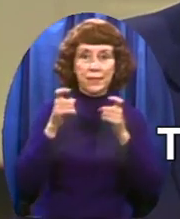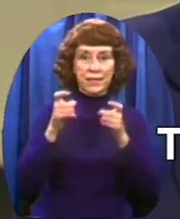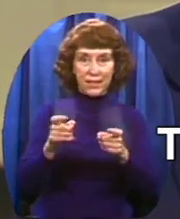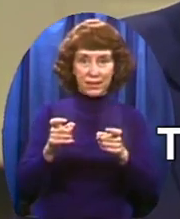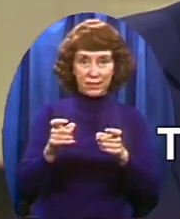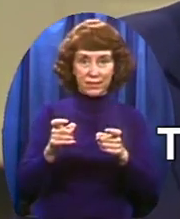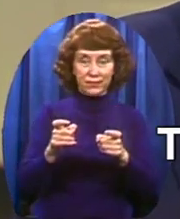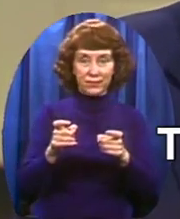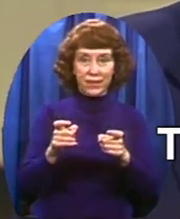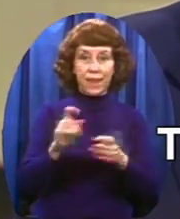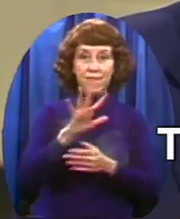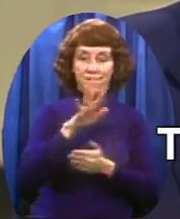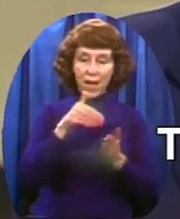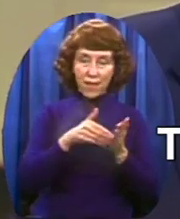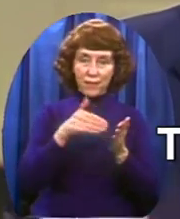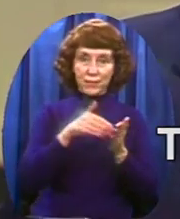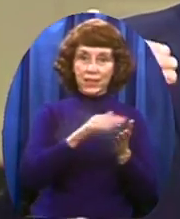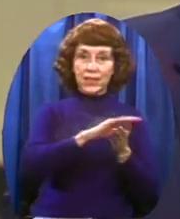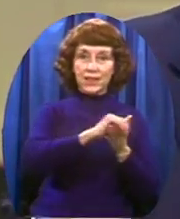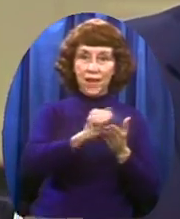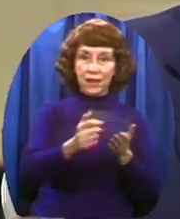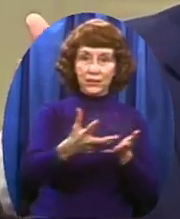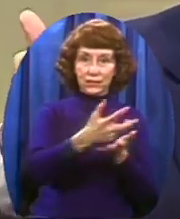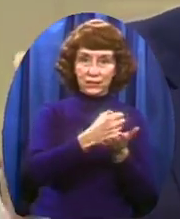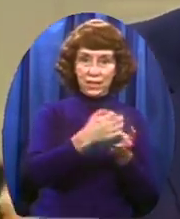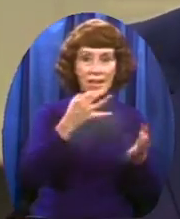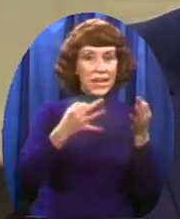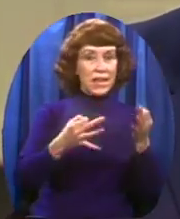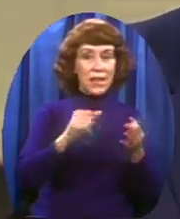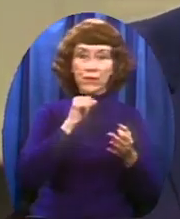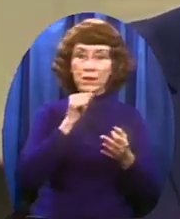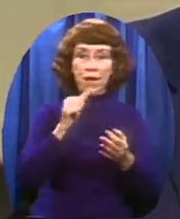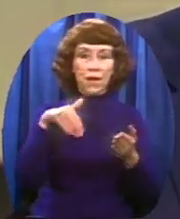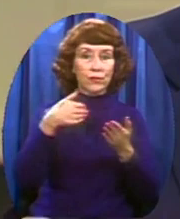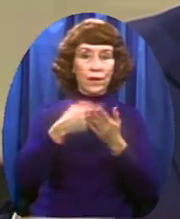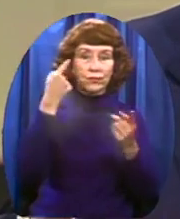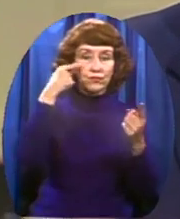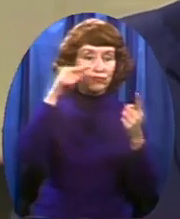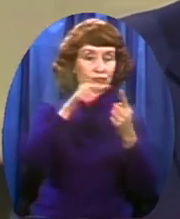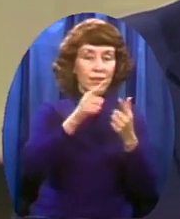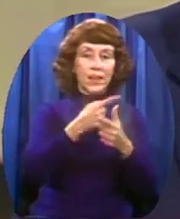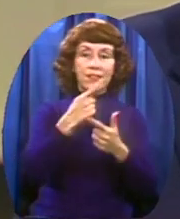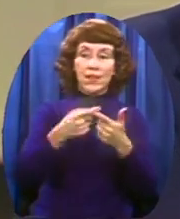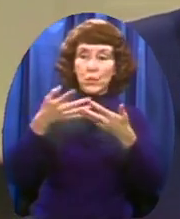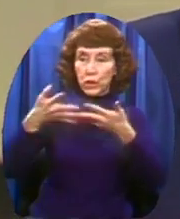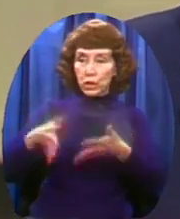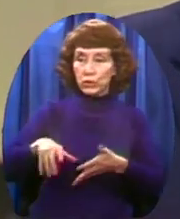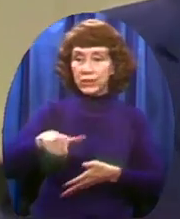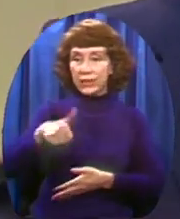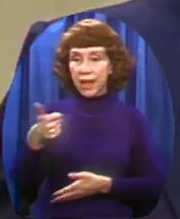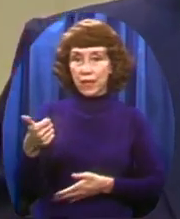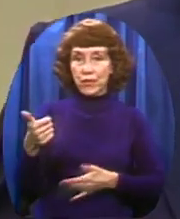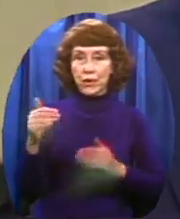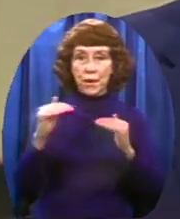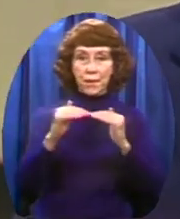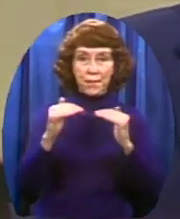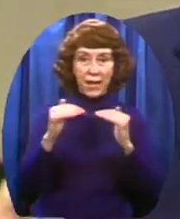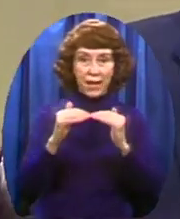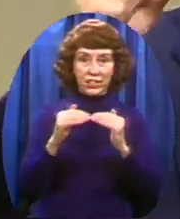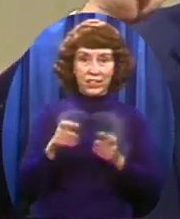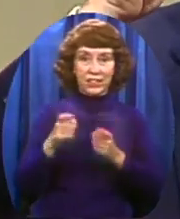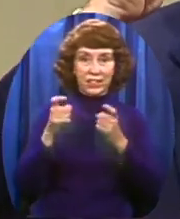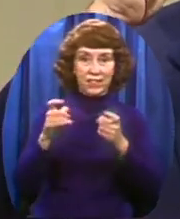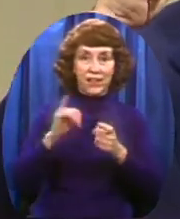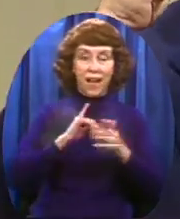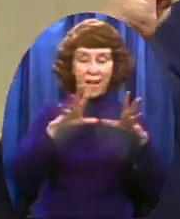to five million dollars If we don't make the goal We lose the matching gift So we It's all or nothing I've accepted the challenge